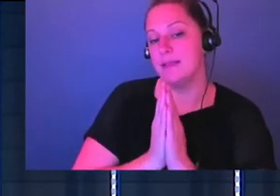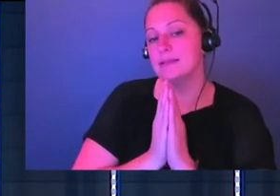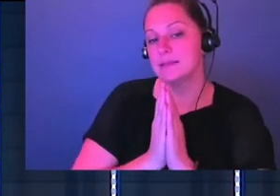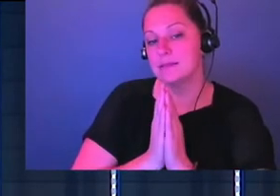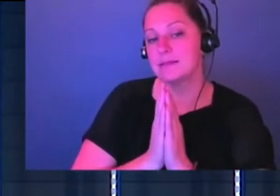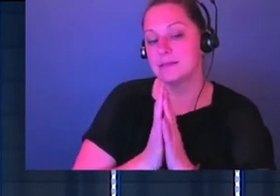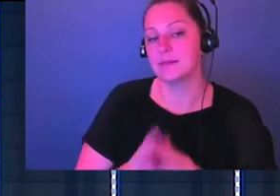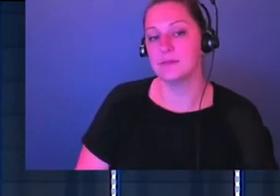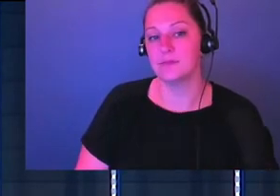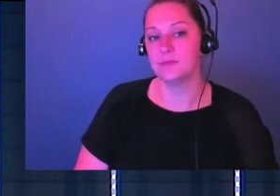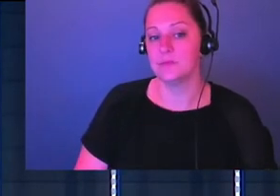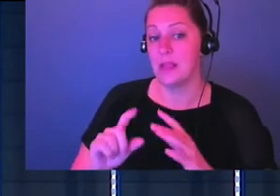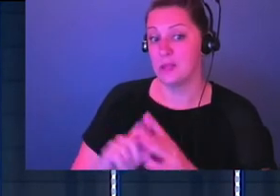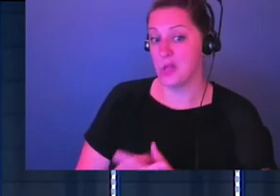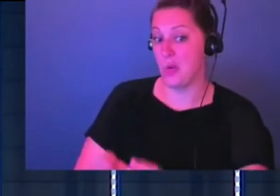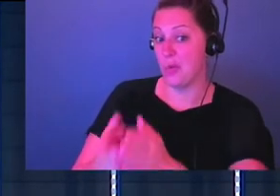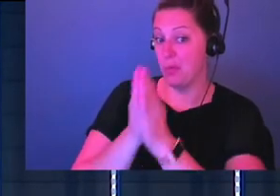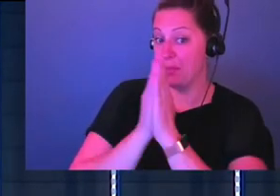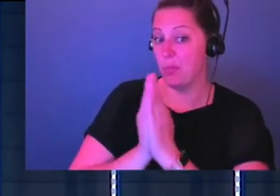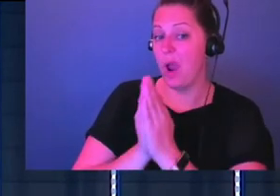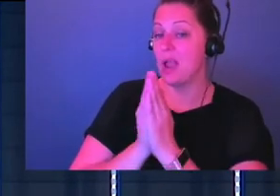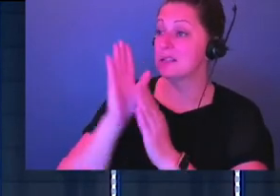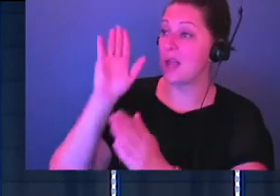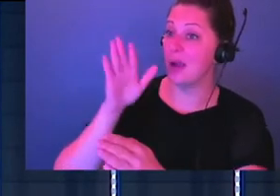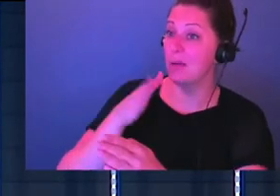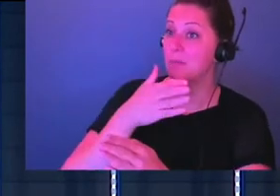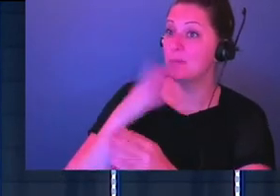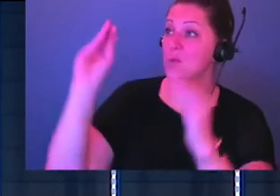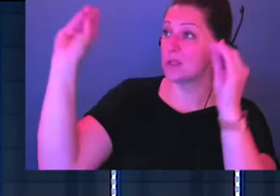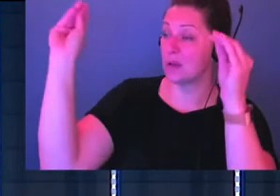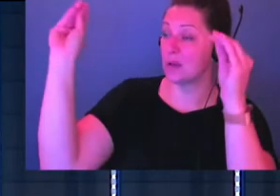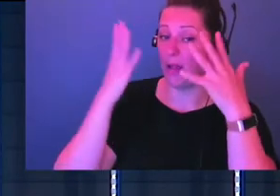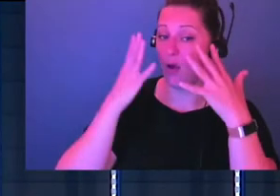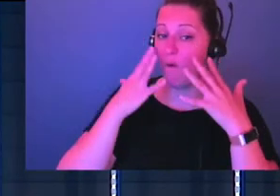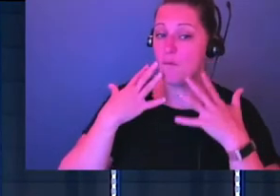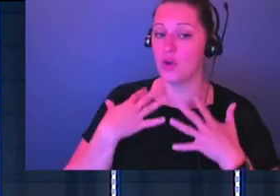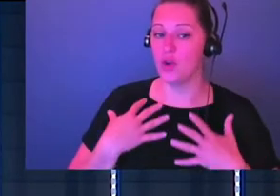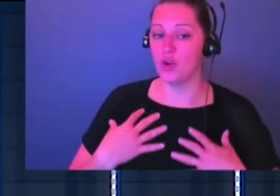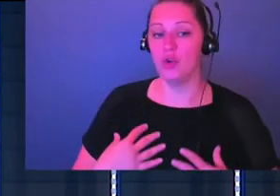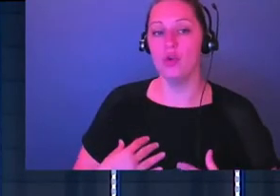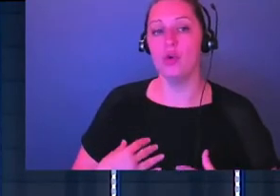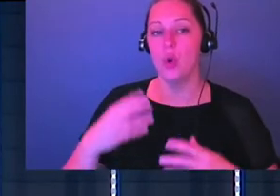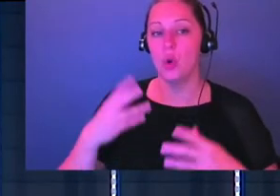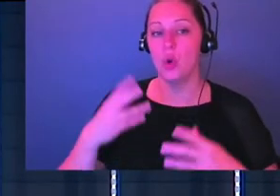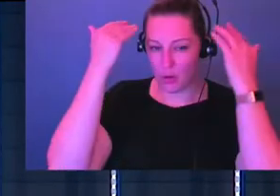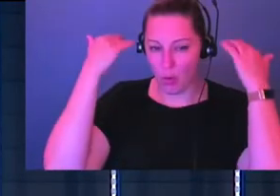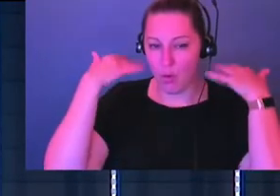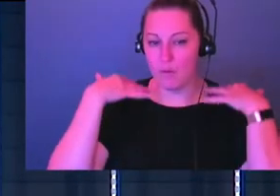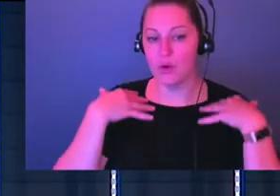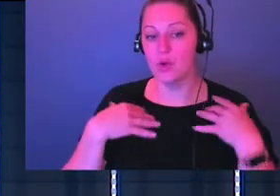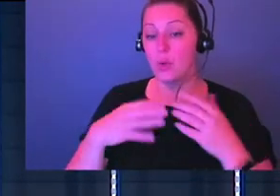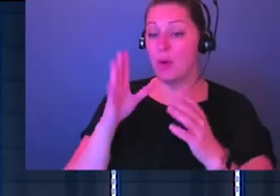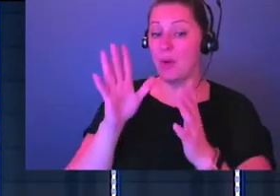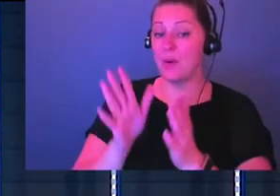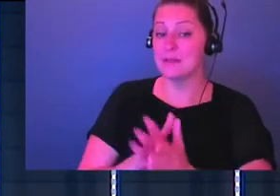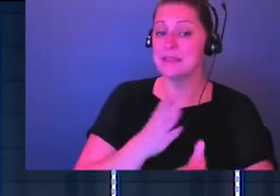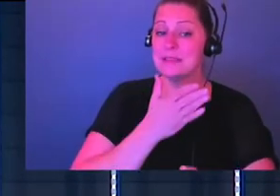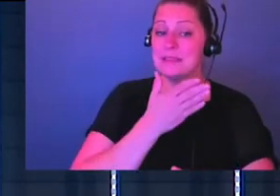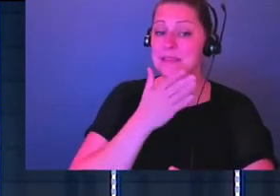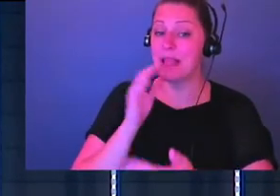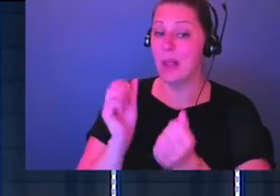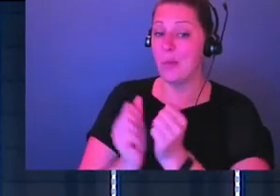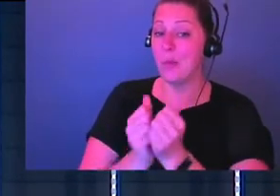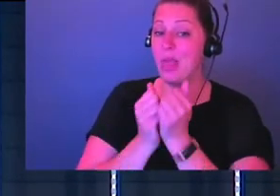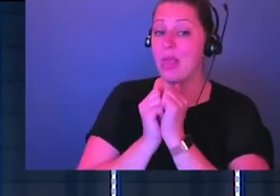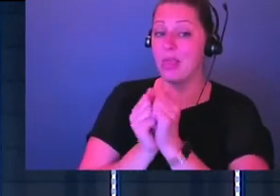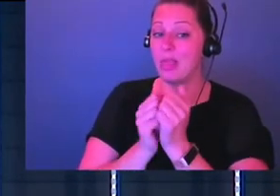with this idea of praise and let the music either play over you or let the praise play over you or sing over you or sing it with and understand and see